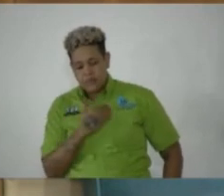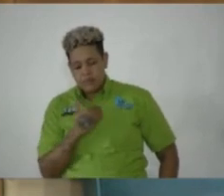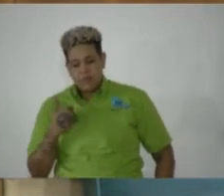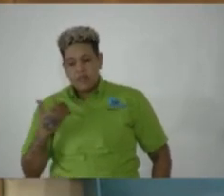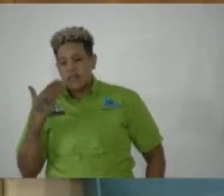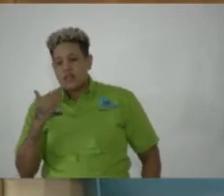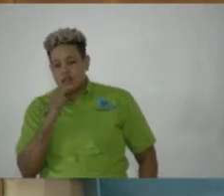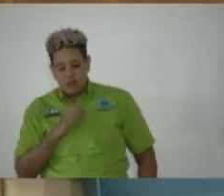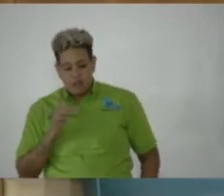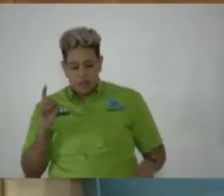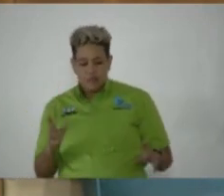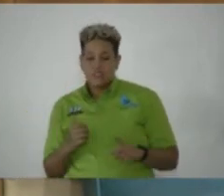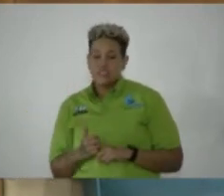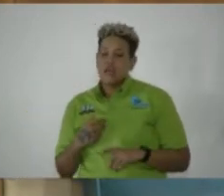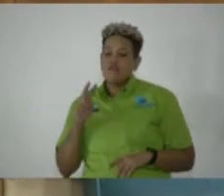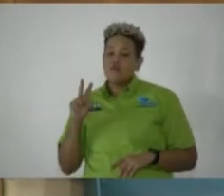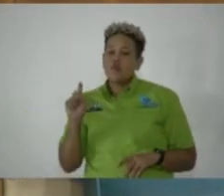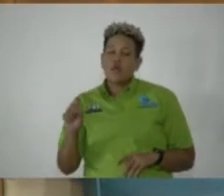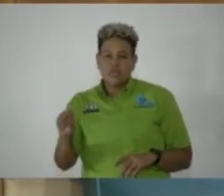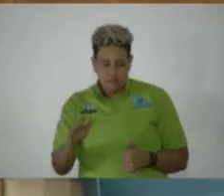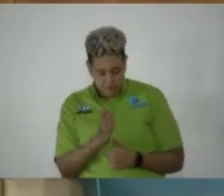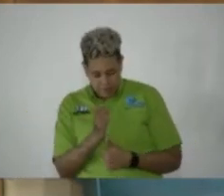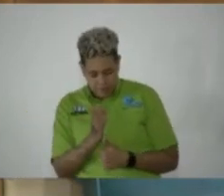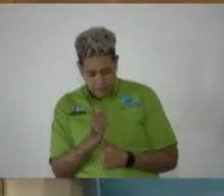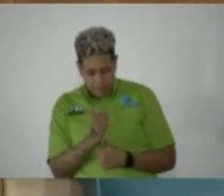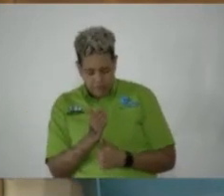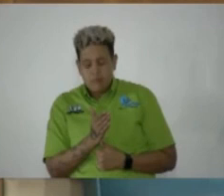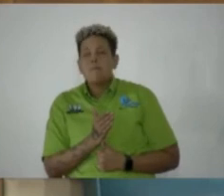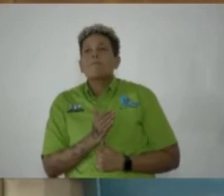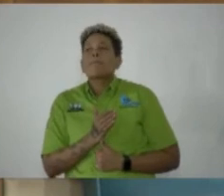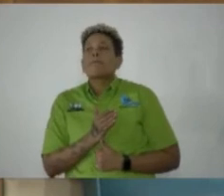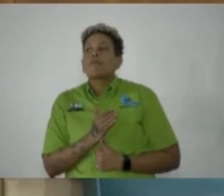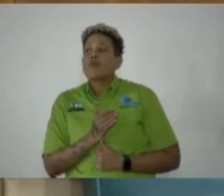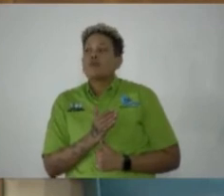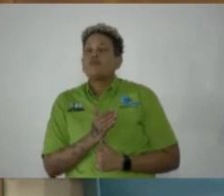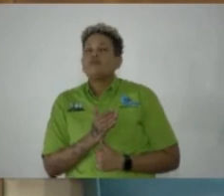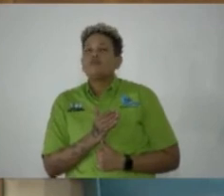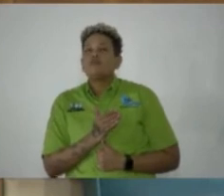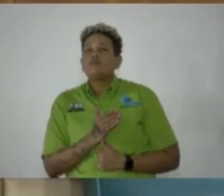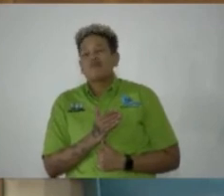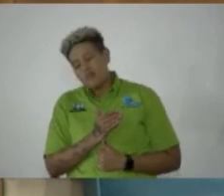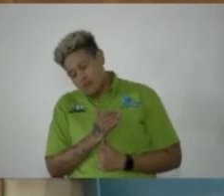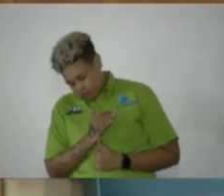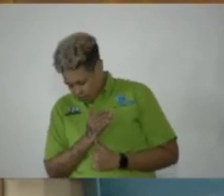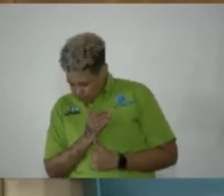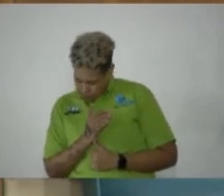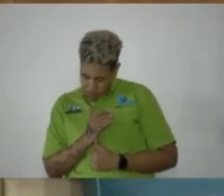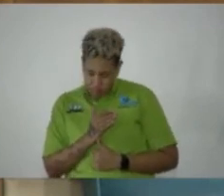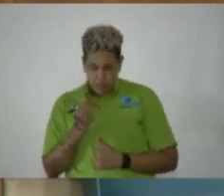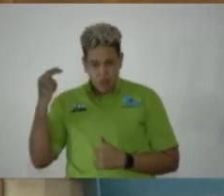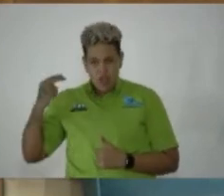you very much, Madam Speaker. I have two questions. One, Madam Speaker, is in regards to our heritage